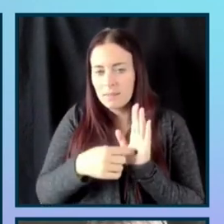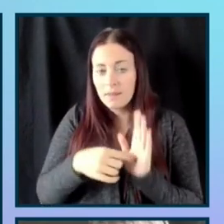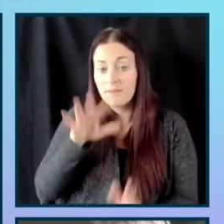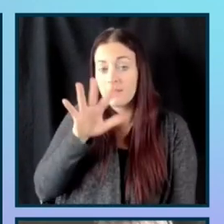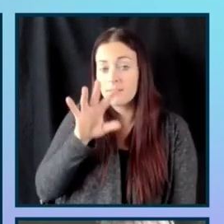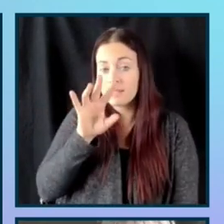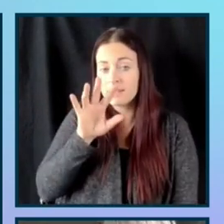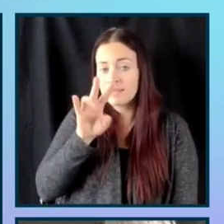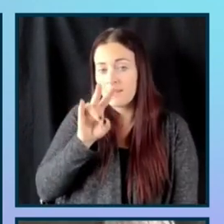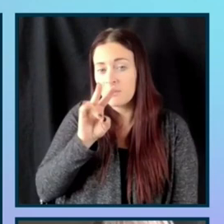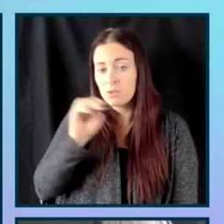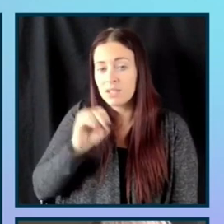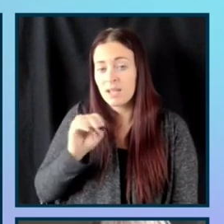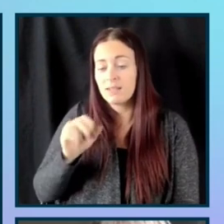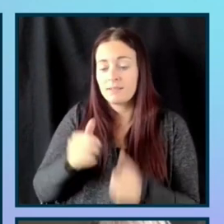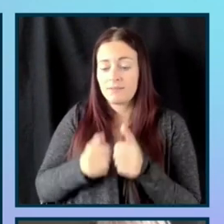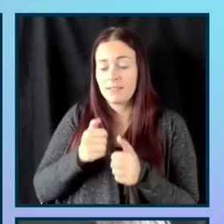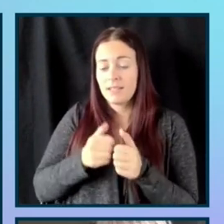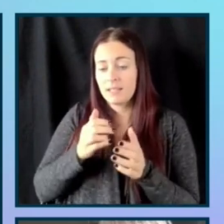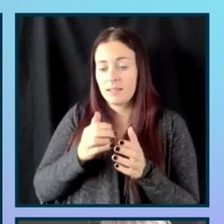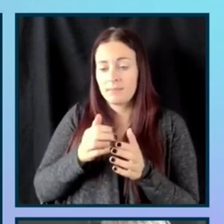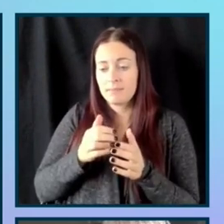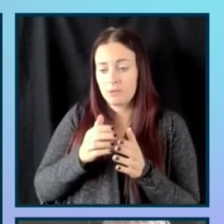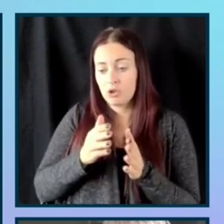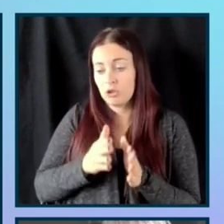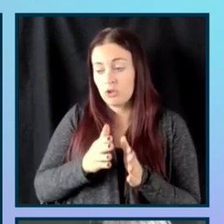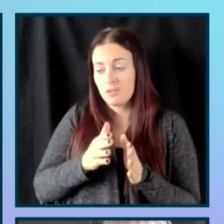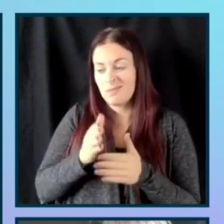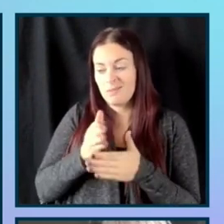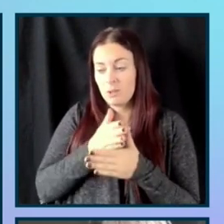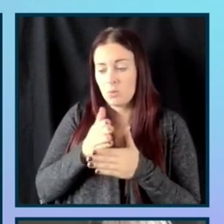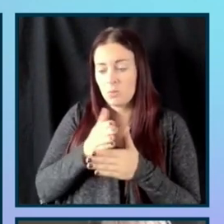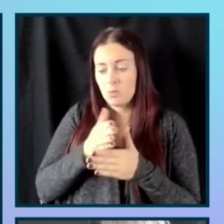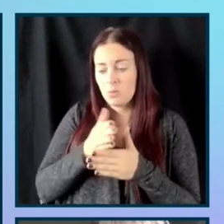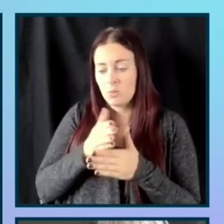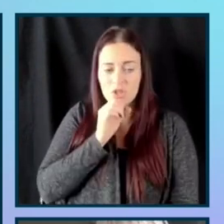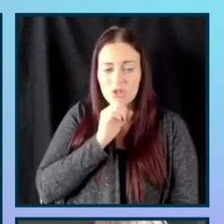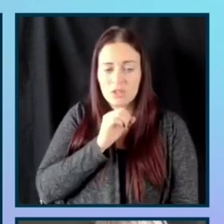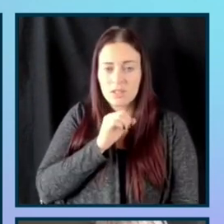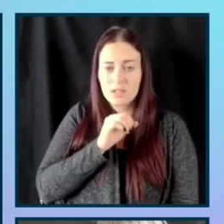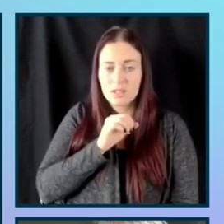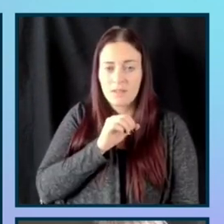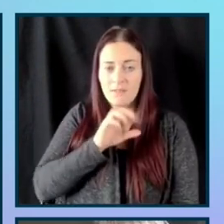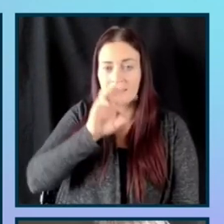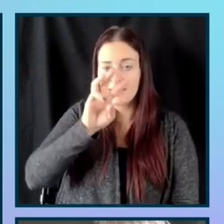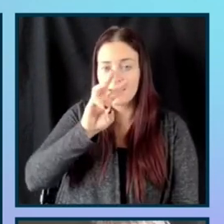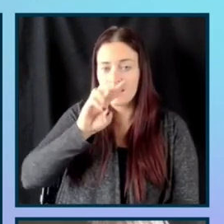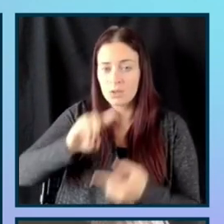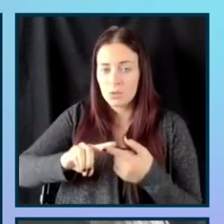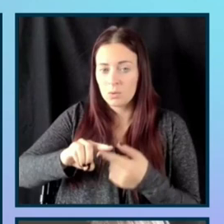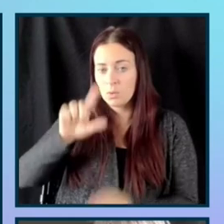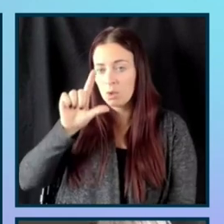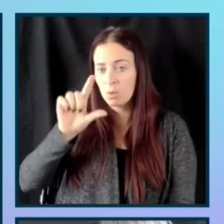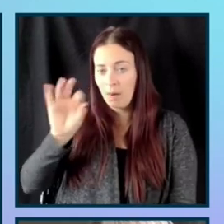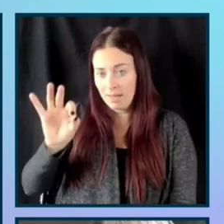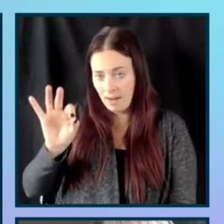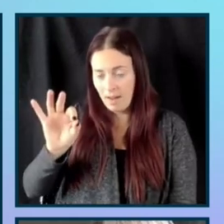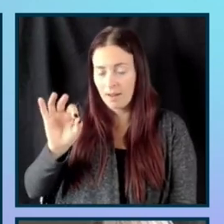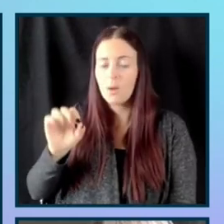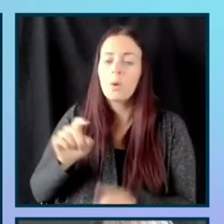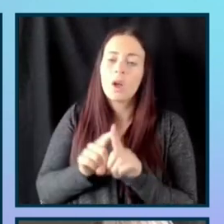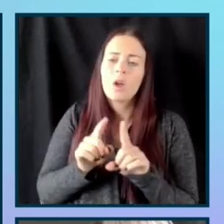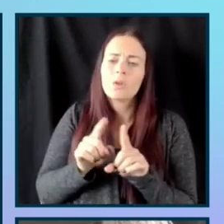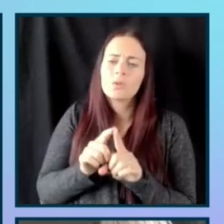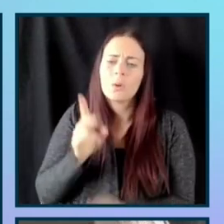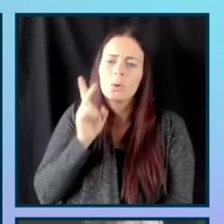players in the U S, um, um, are between the ages of, uh, six to 29. Um, and we also see